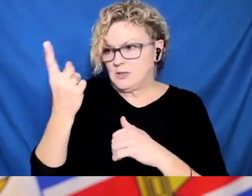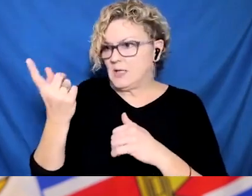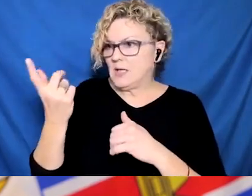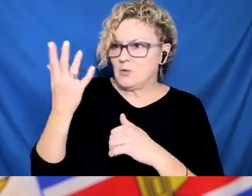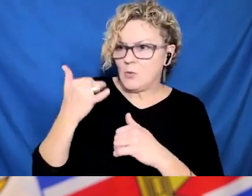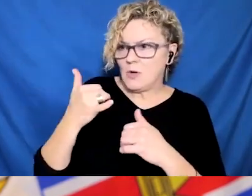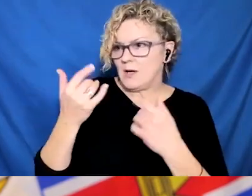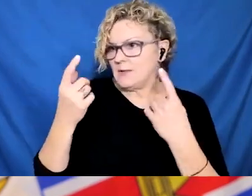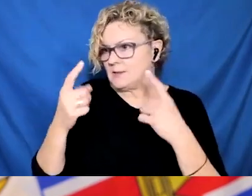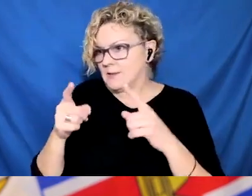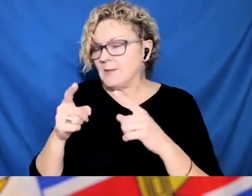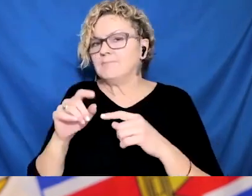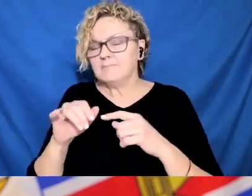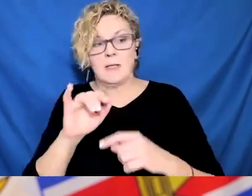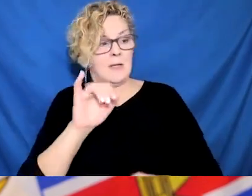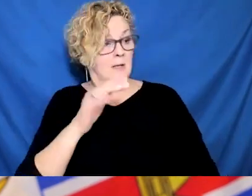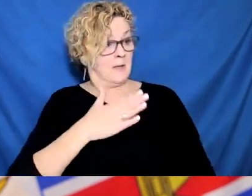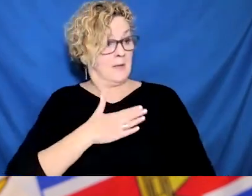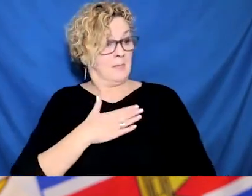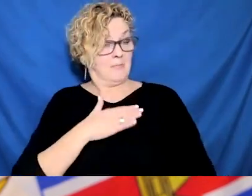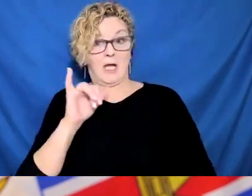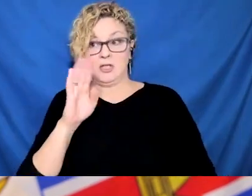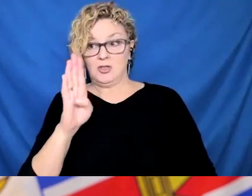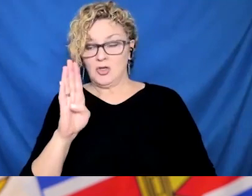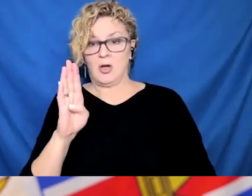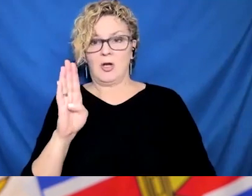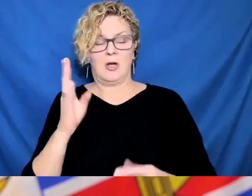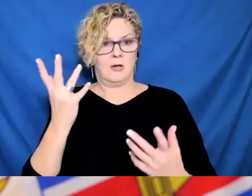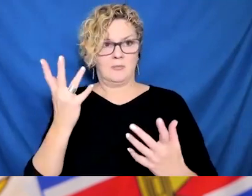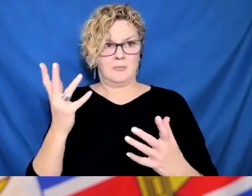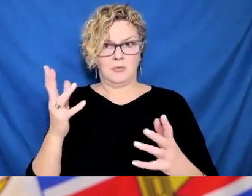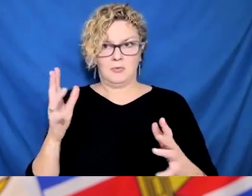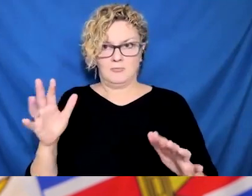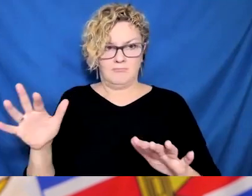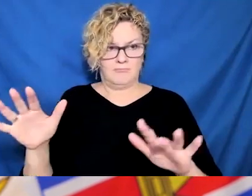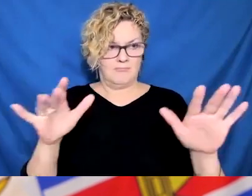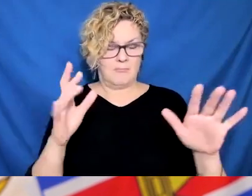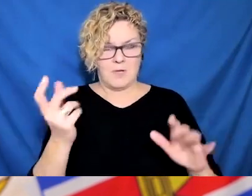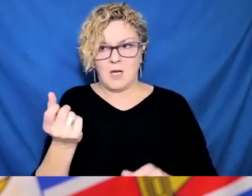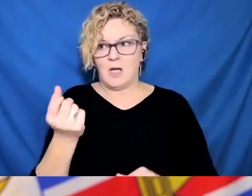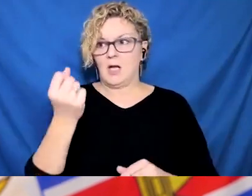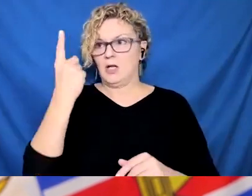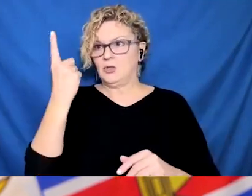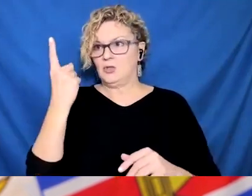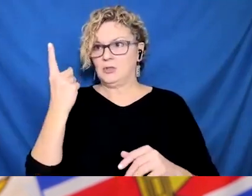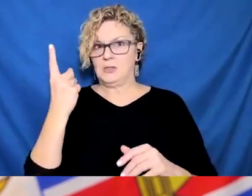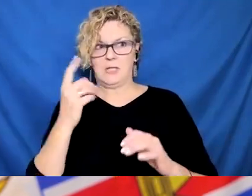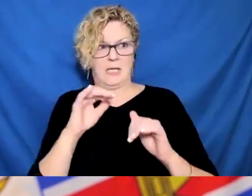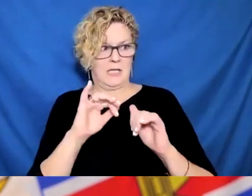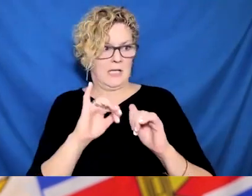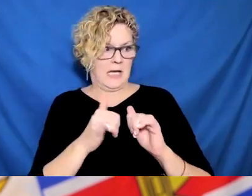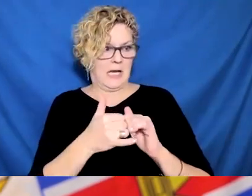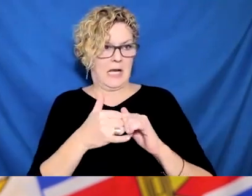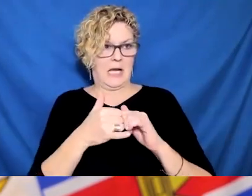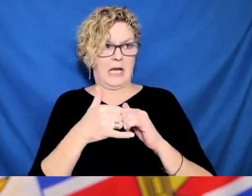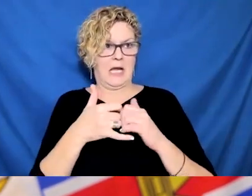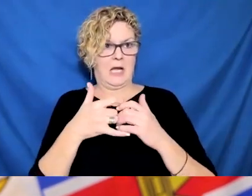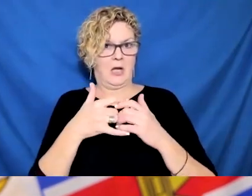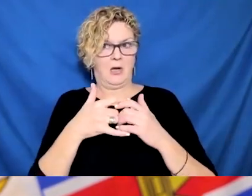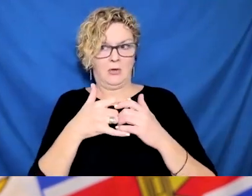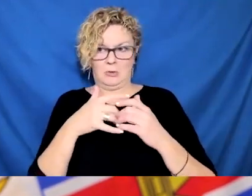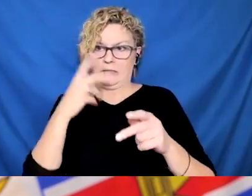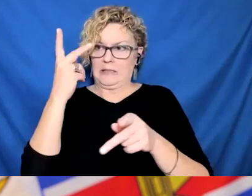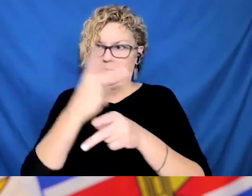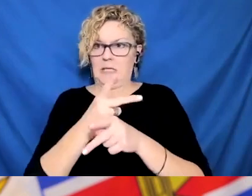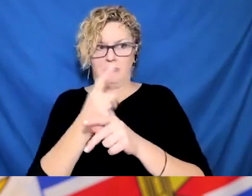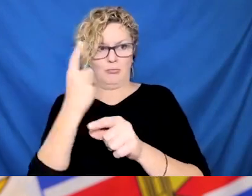this is something that we have discussed across the country with my colleagues and the chief medical officers of health, we've been meeting with the lab